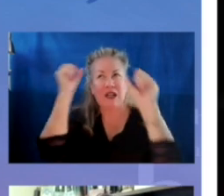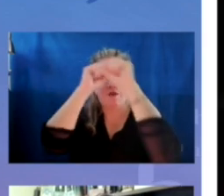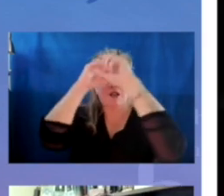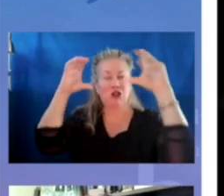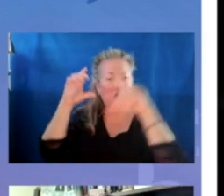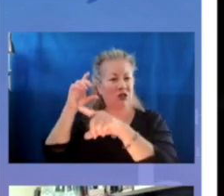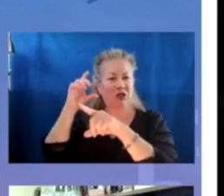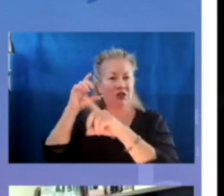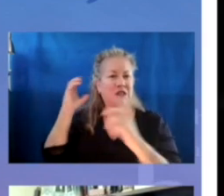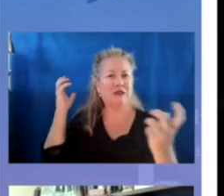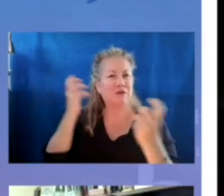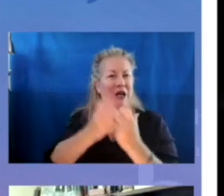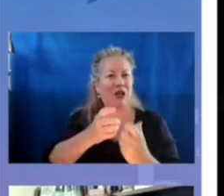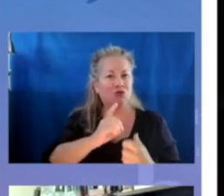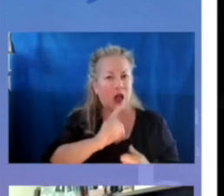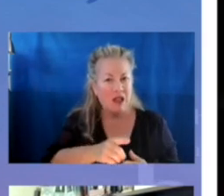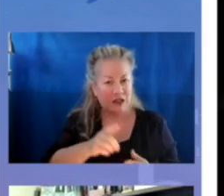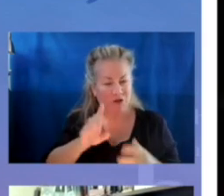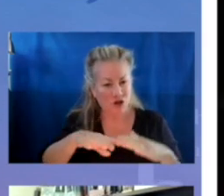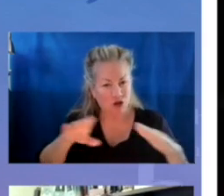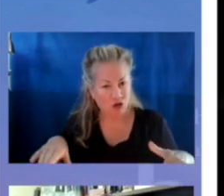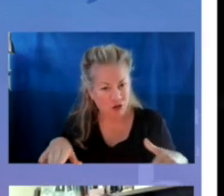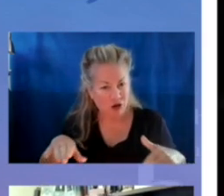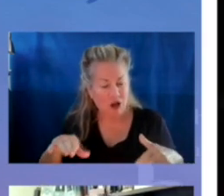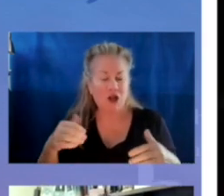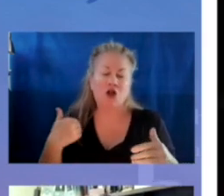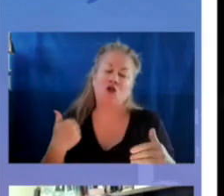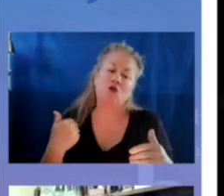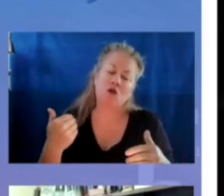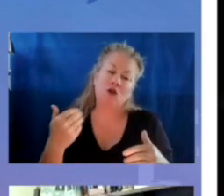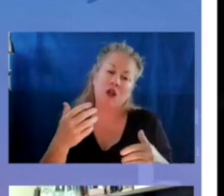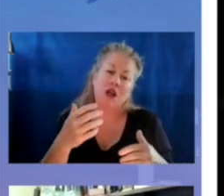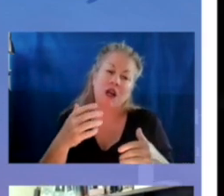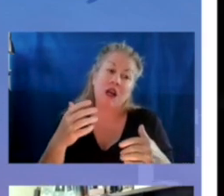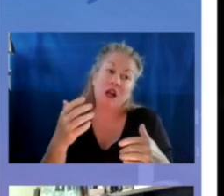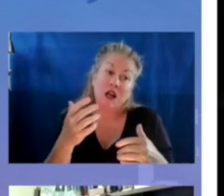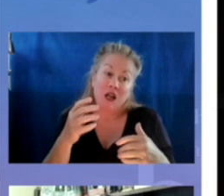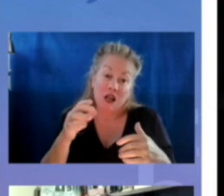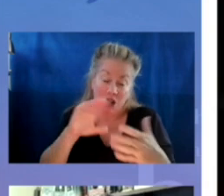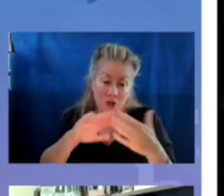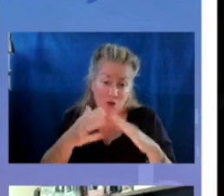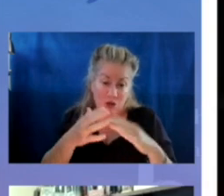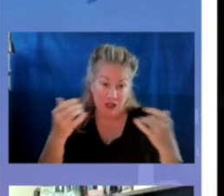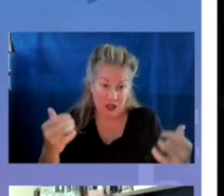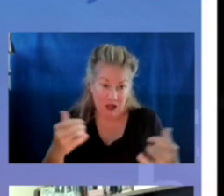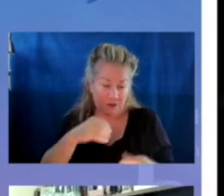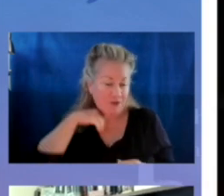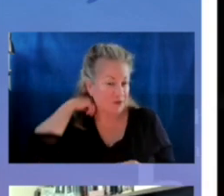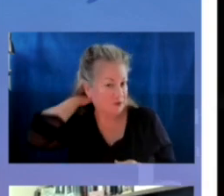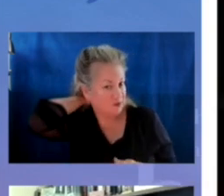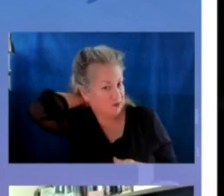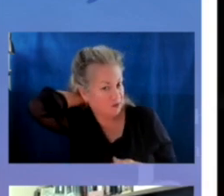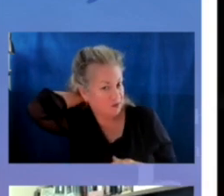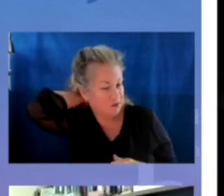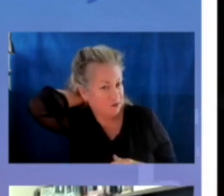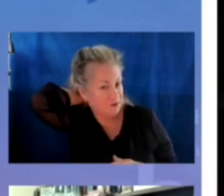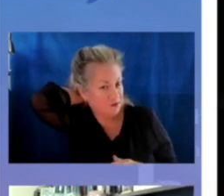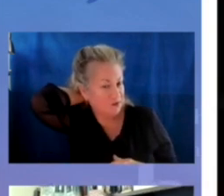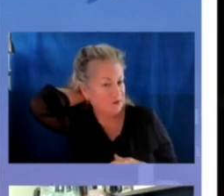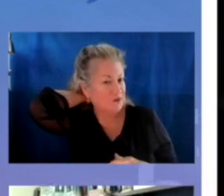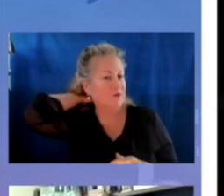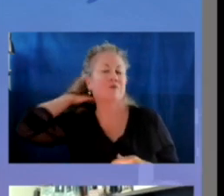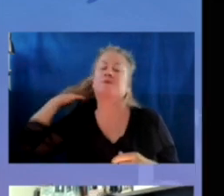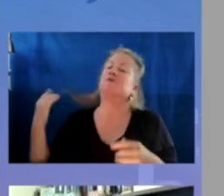that doesn't necessarily match the reality of our children and our youth and our communities today. So the first thing is just to know how